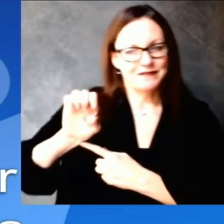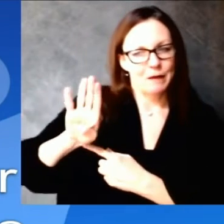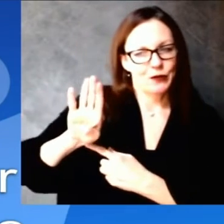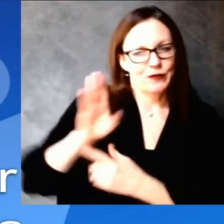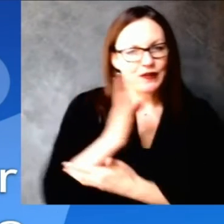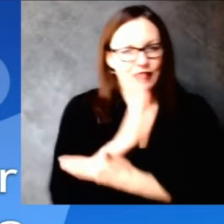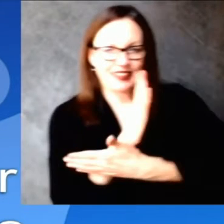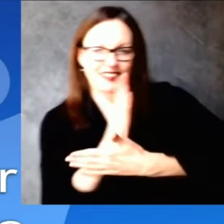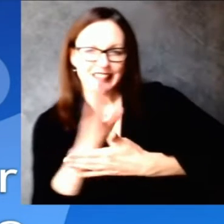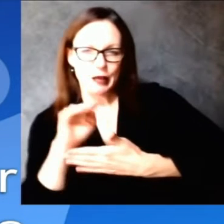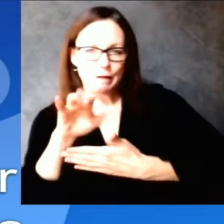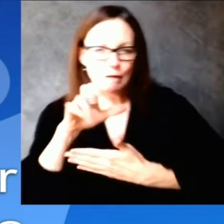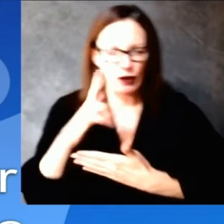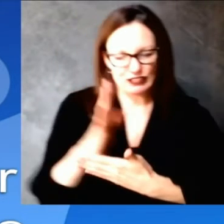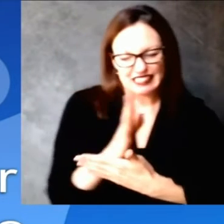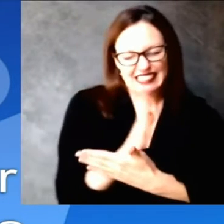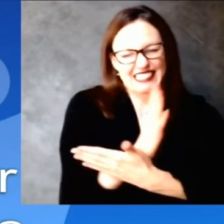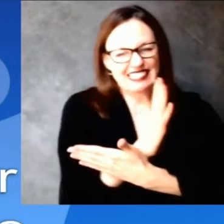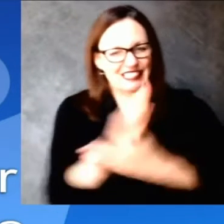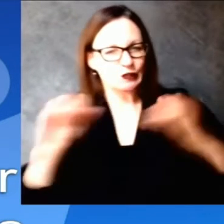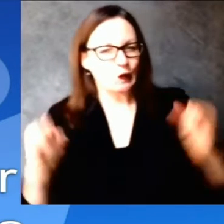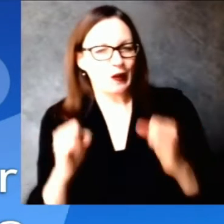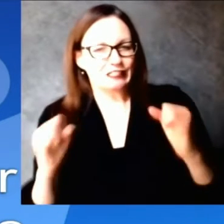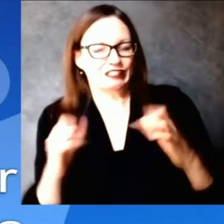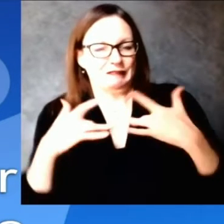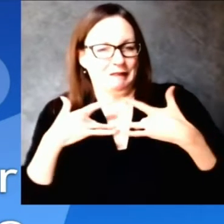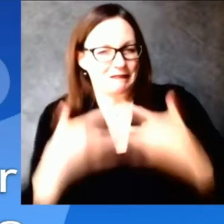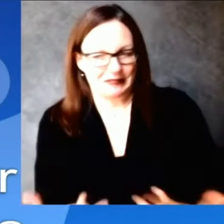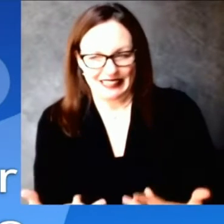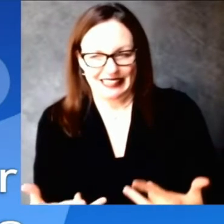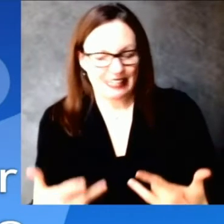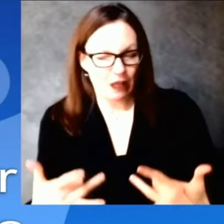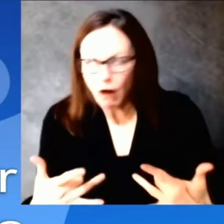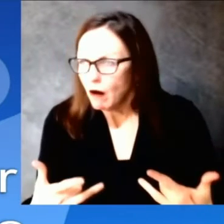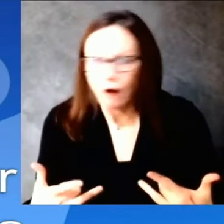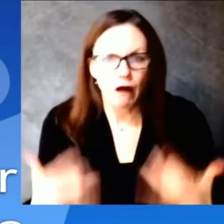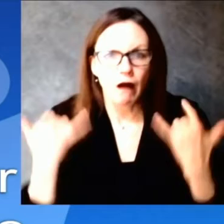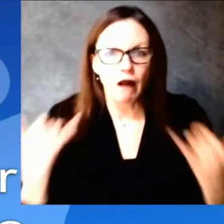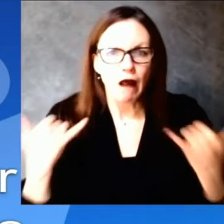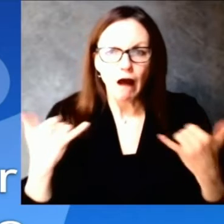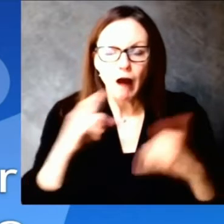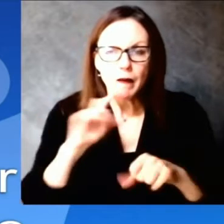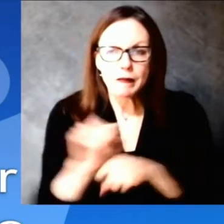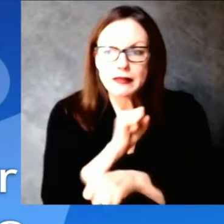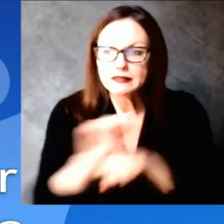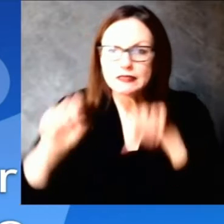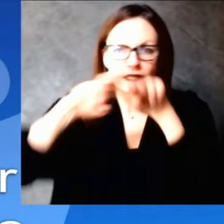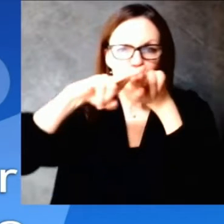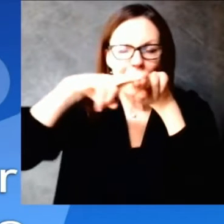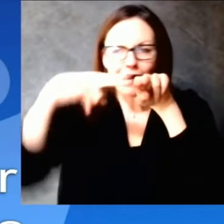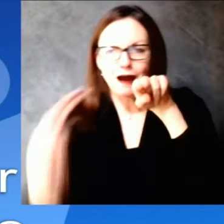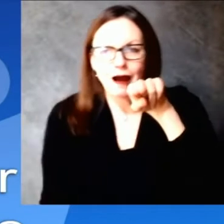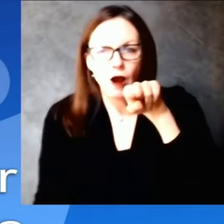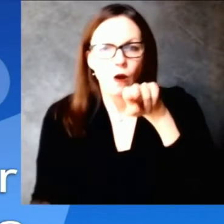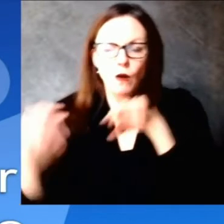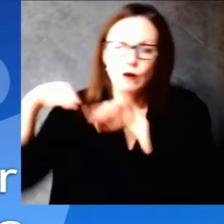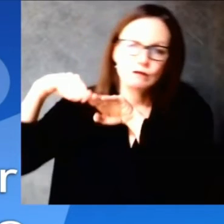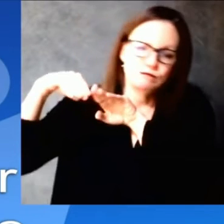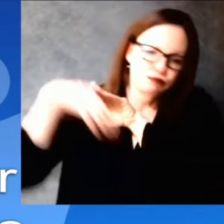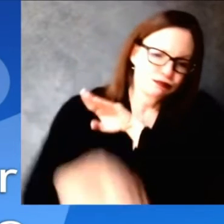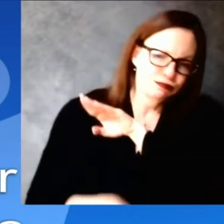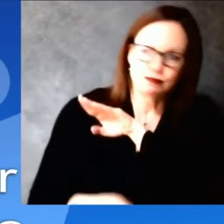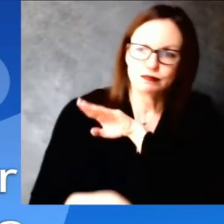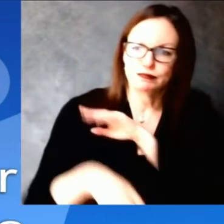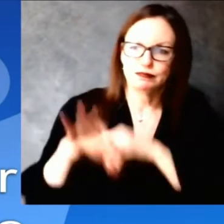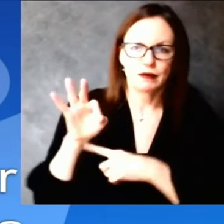this a little, please. Thank you. Dr. Schauer, would you like to speak to that, please? Certainly. So you're right. I think all of